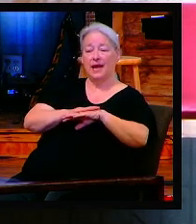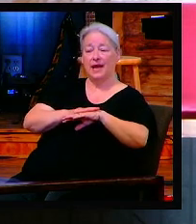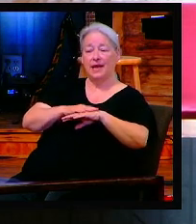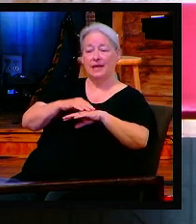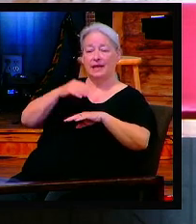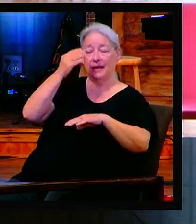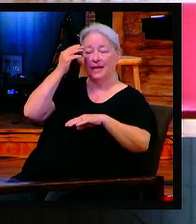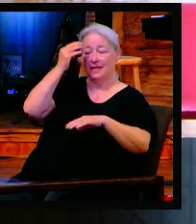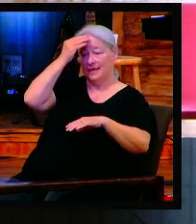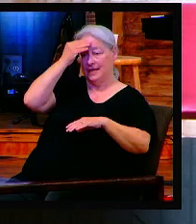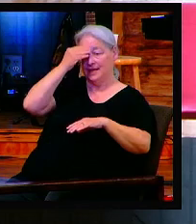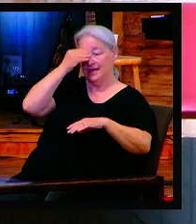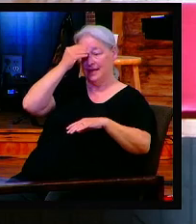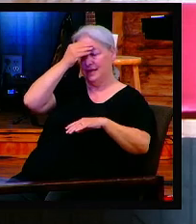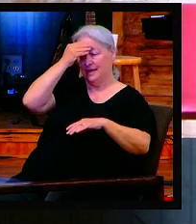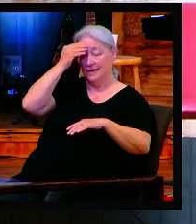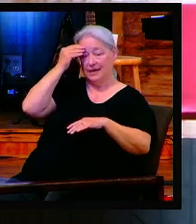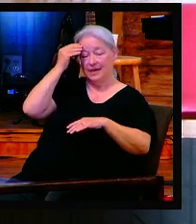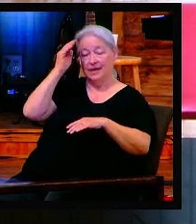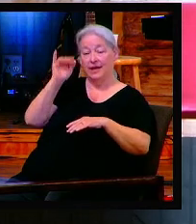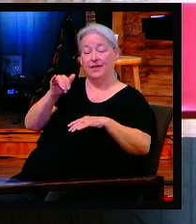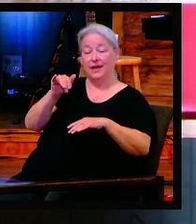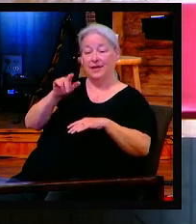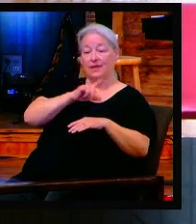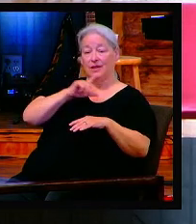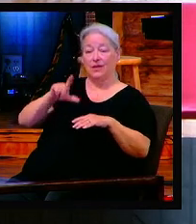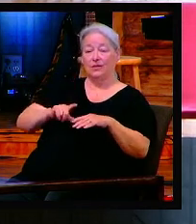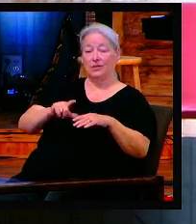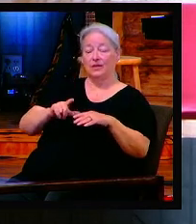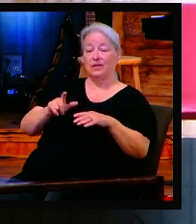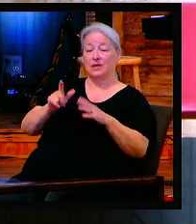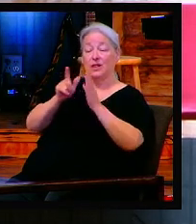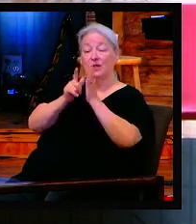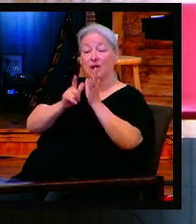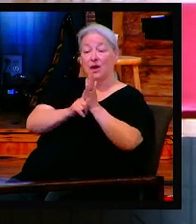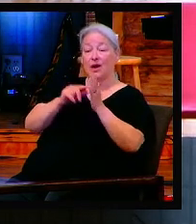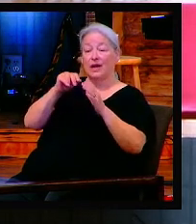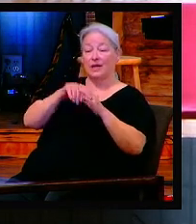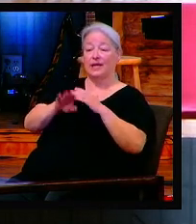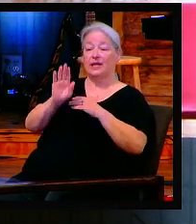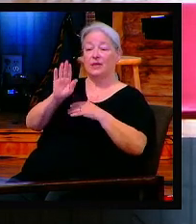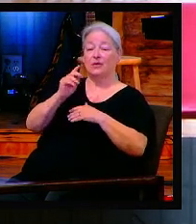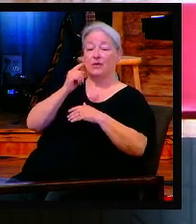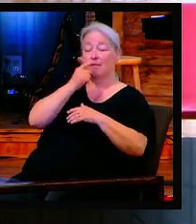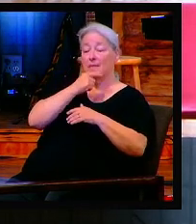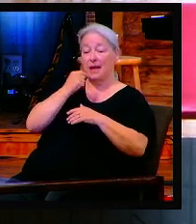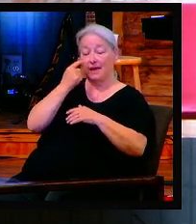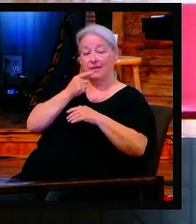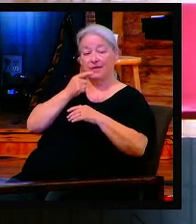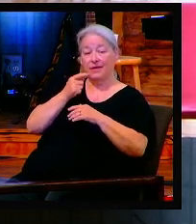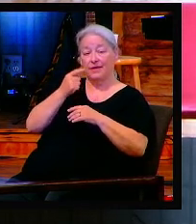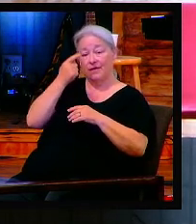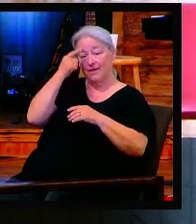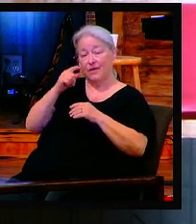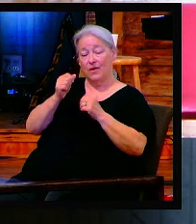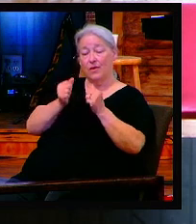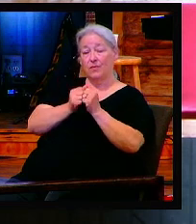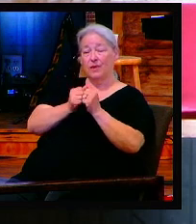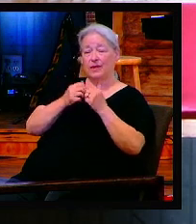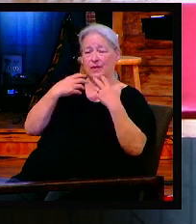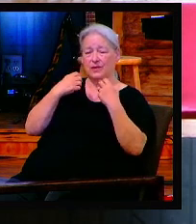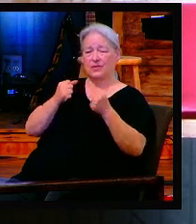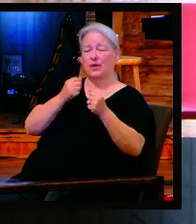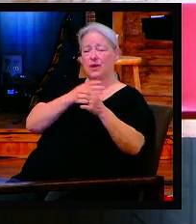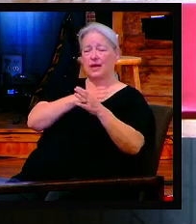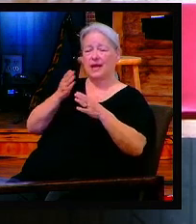eyes. That the Lord's law may be in your mouth. For with a strong hand the Lord has brought you out of Egypt. You shall therefore keep